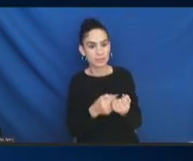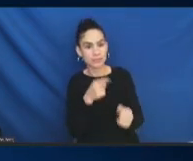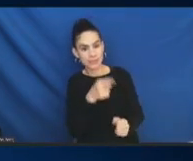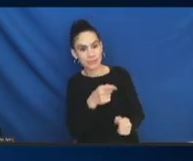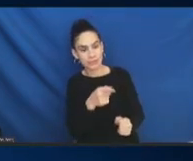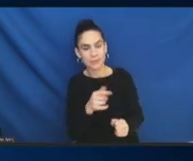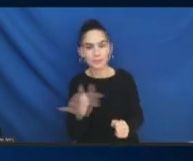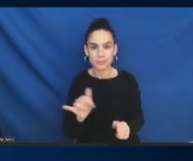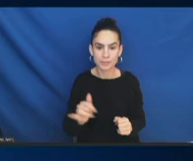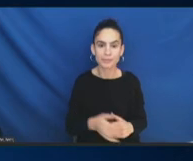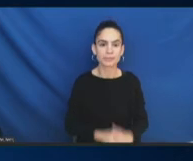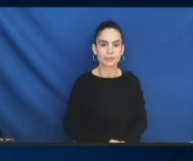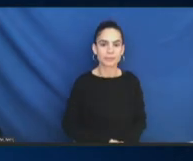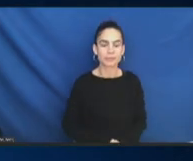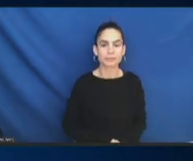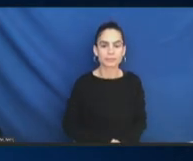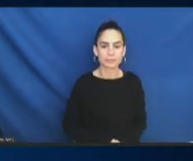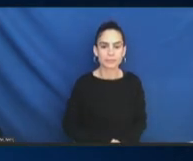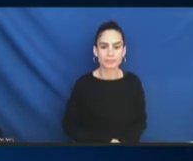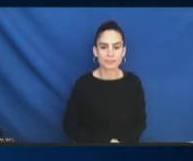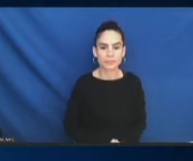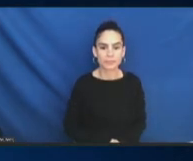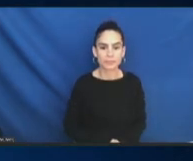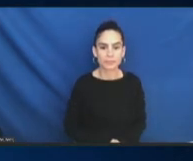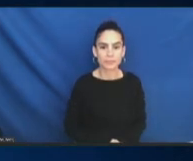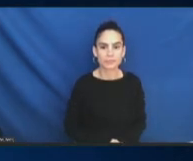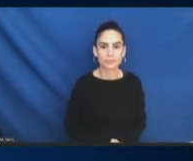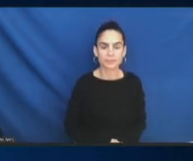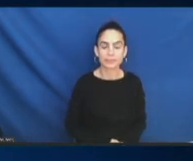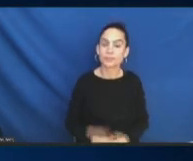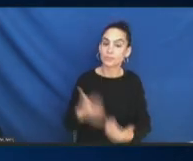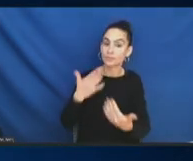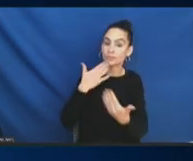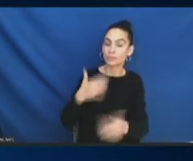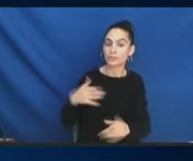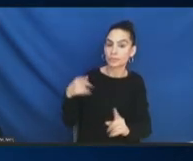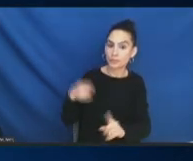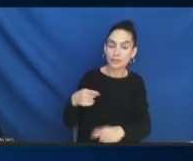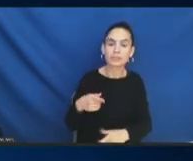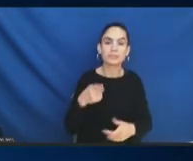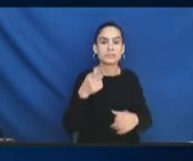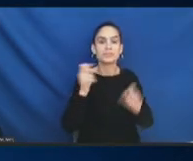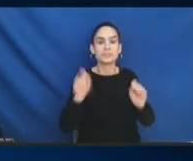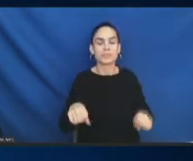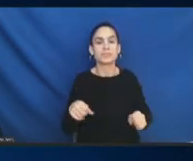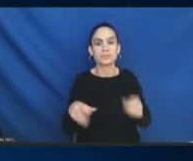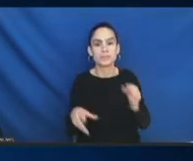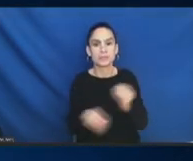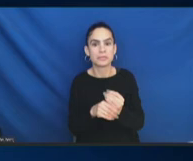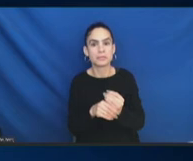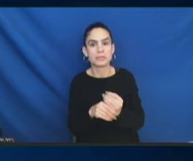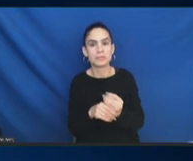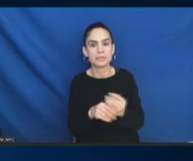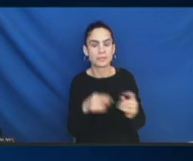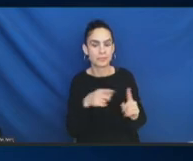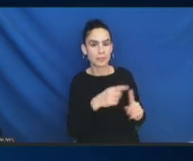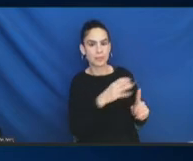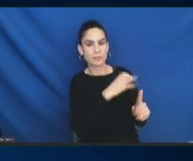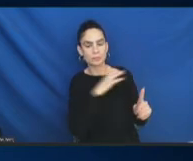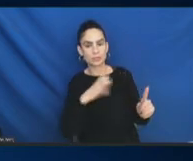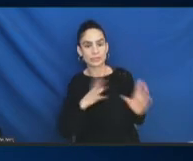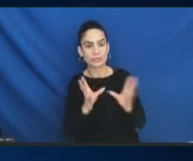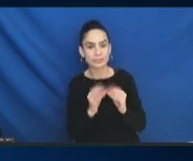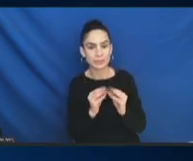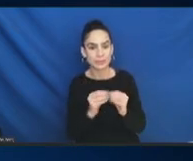Sorry. I think that's a great point, Grace. I think we can, again, add to, for our next commission meeting, but also imagine that the subcommittee